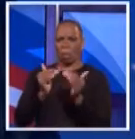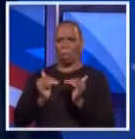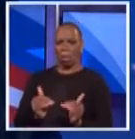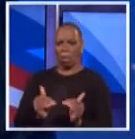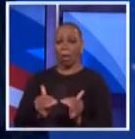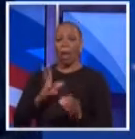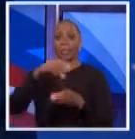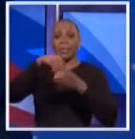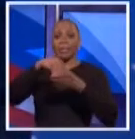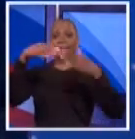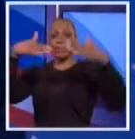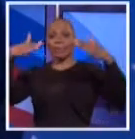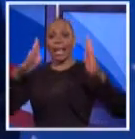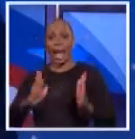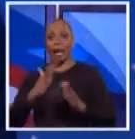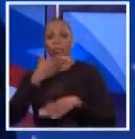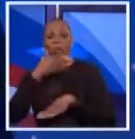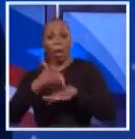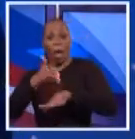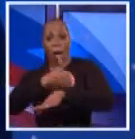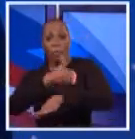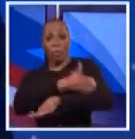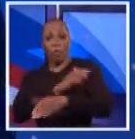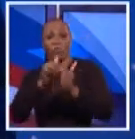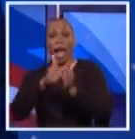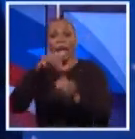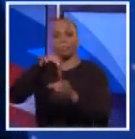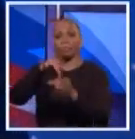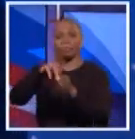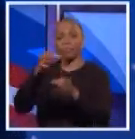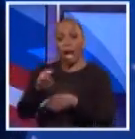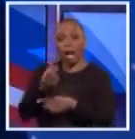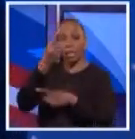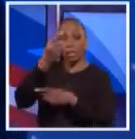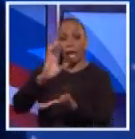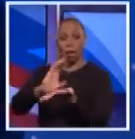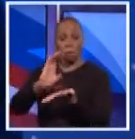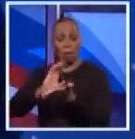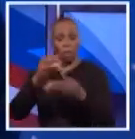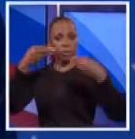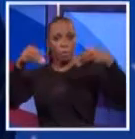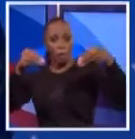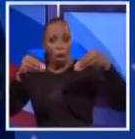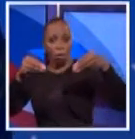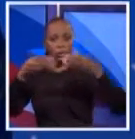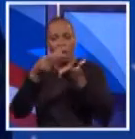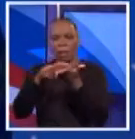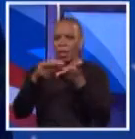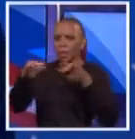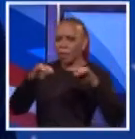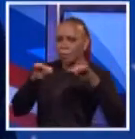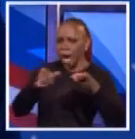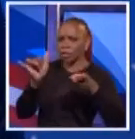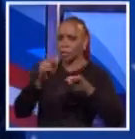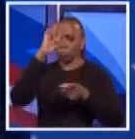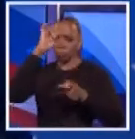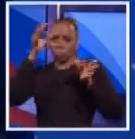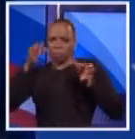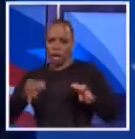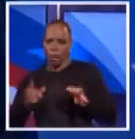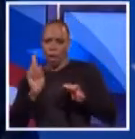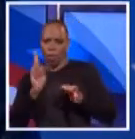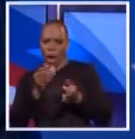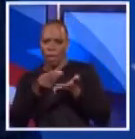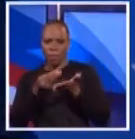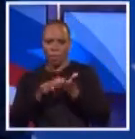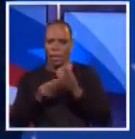We will do it better if you elect somebody who understands the capital markets, somebody who can manage money, who can make the hard determinations about where to put that